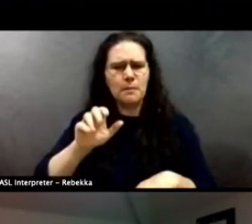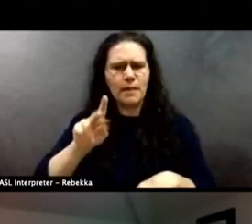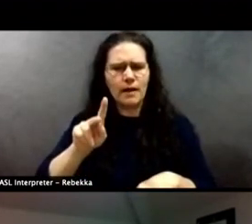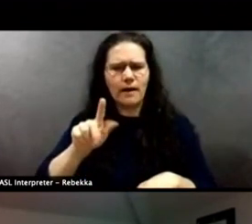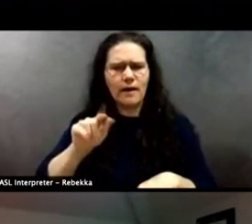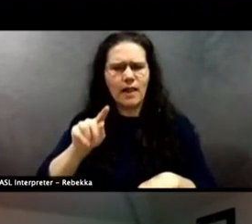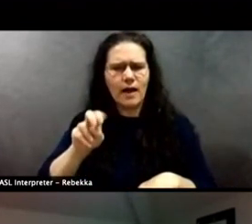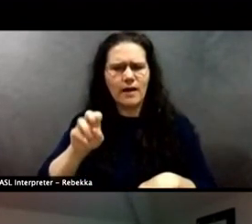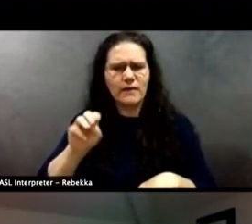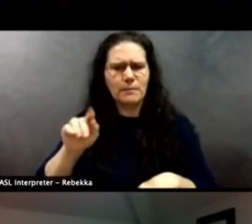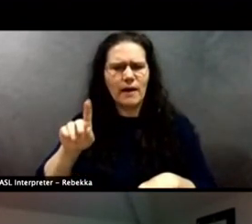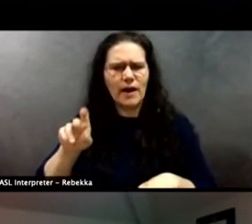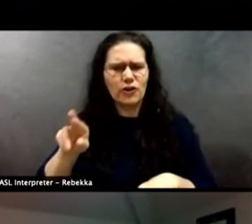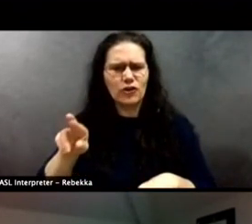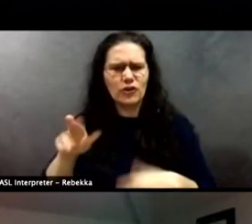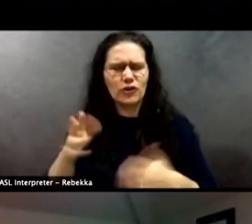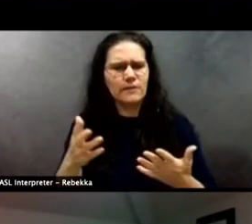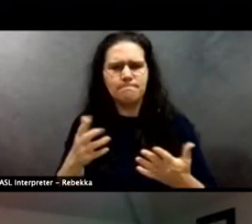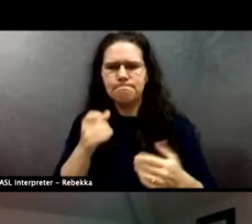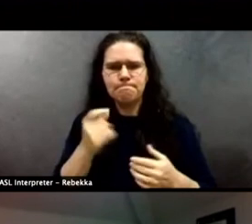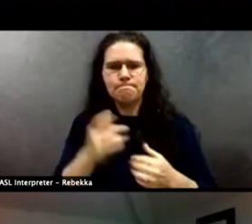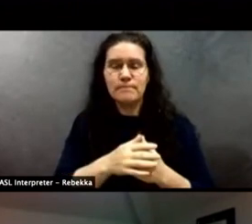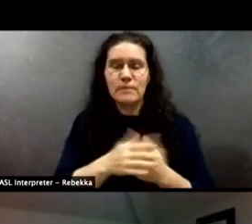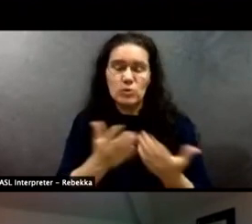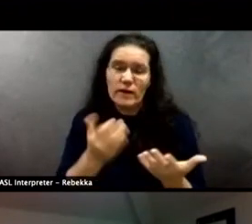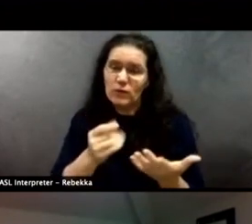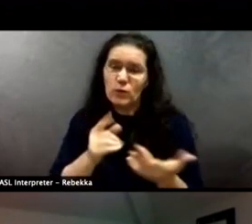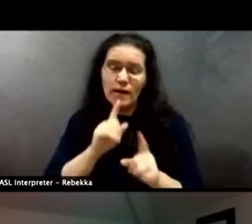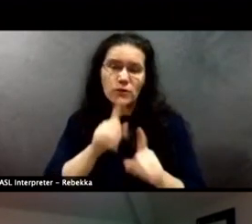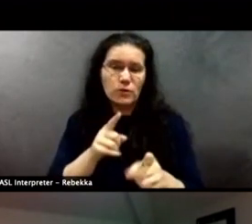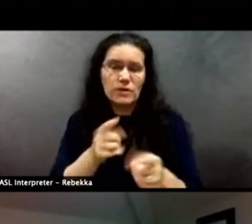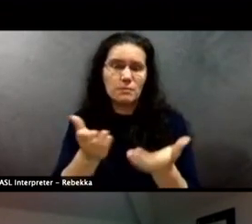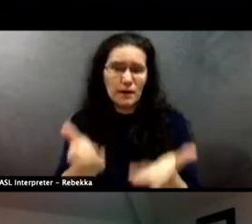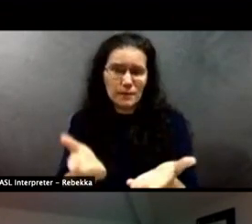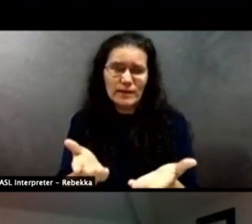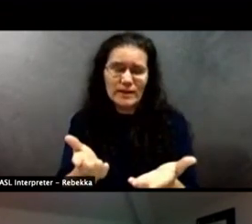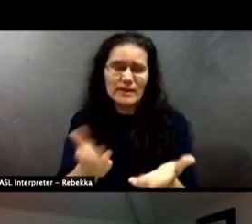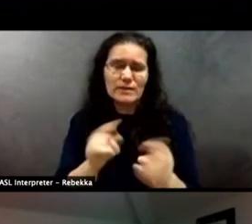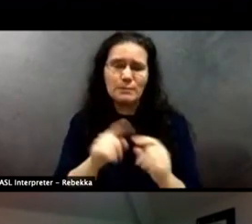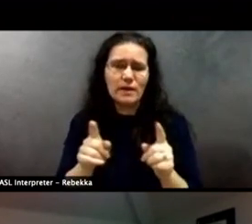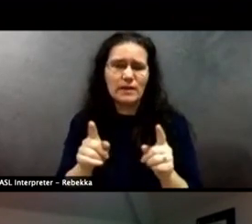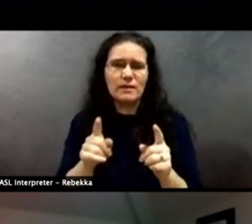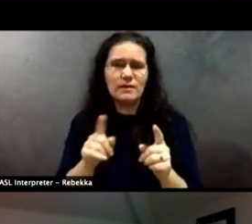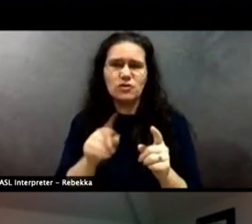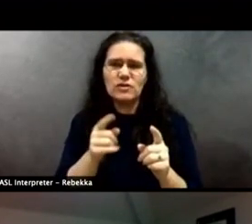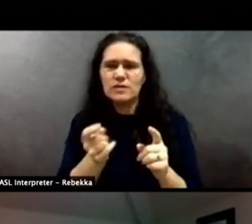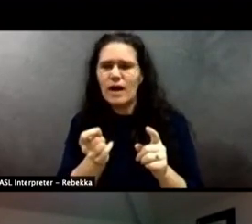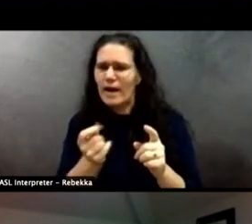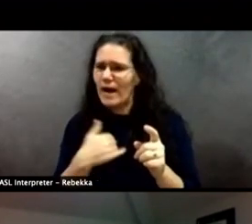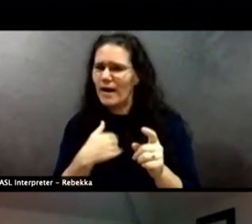Just want to move on to, and if you have any response, please respond. But just a couple of other